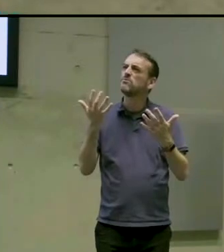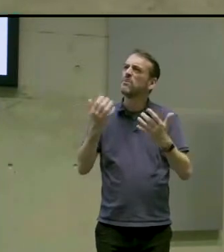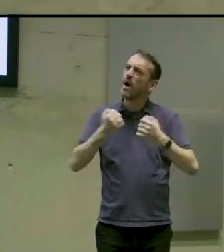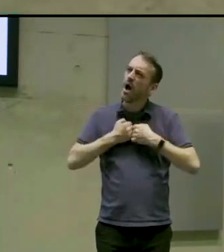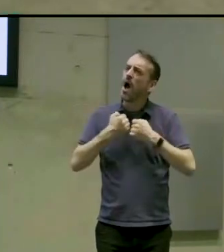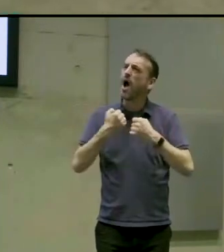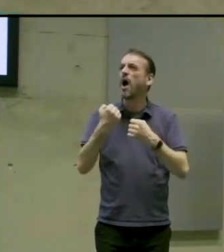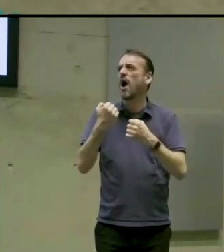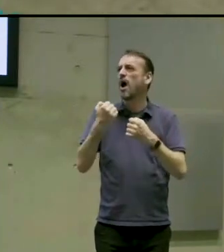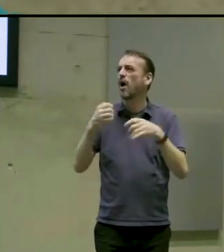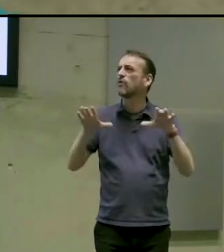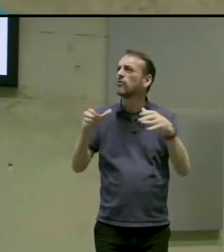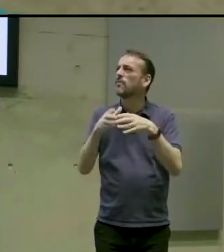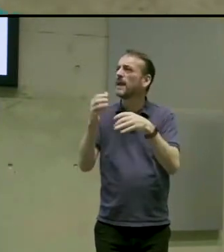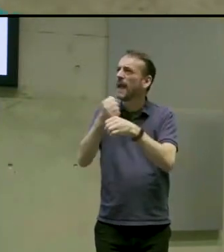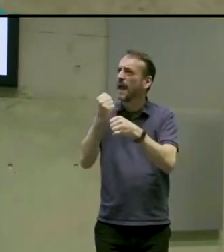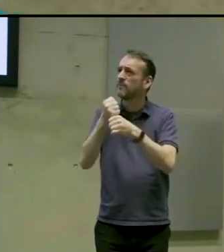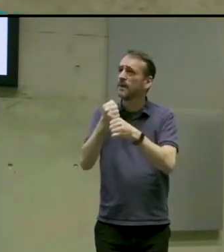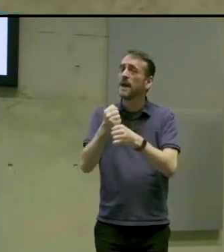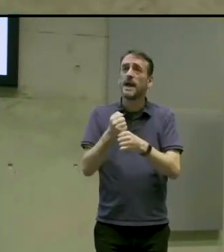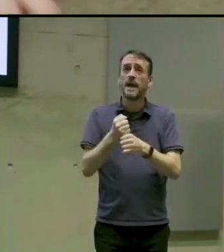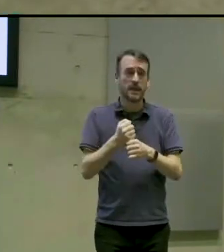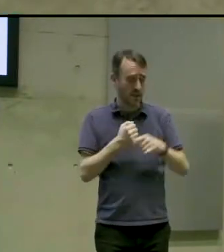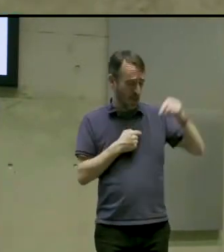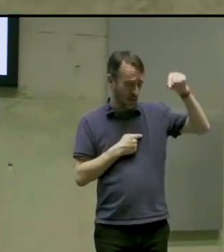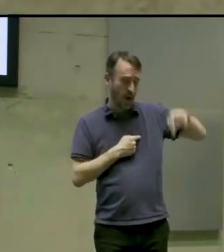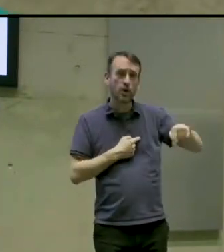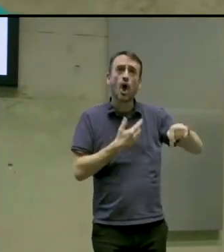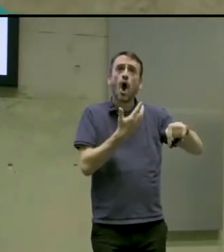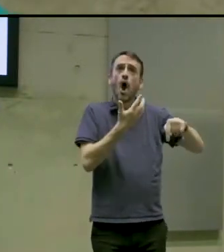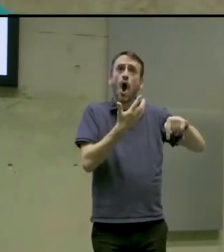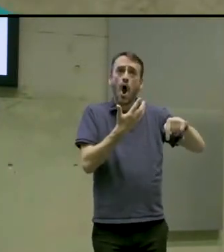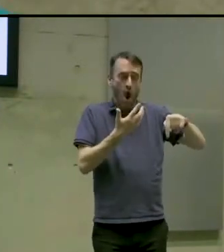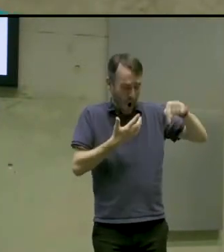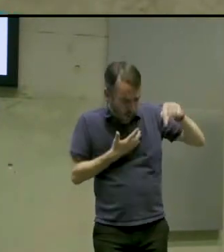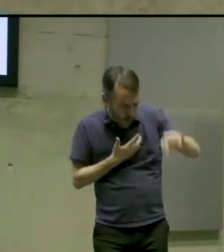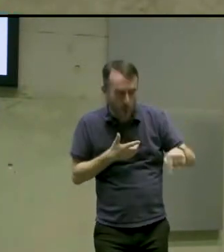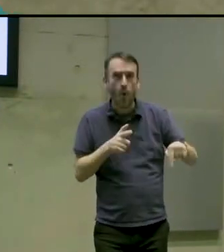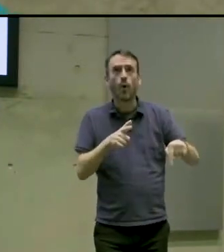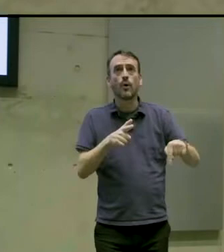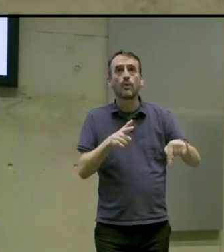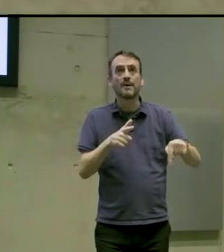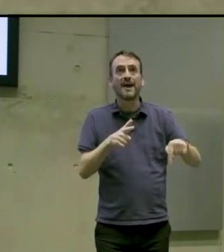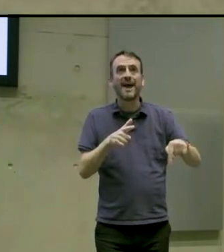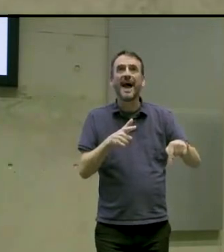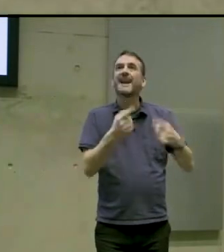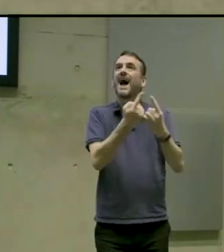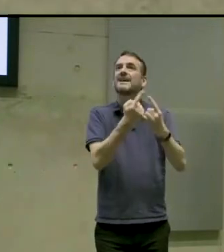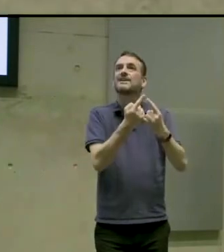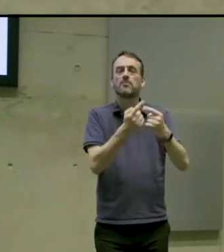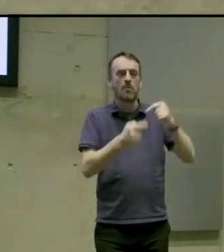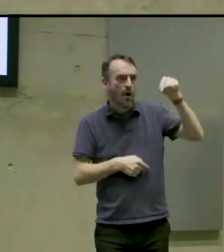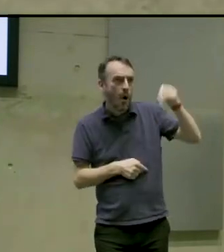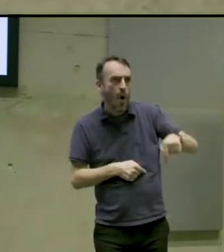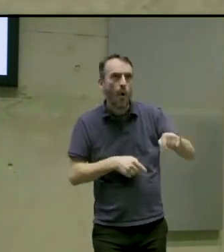having to hold down a button and then drag an item to use it.